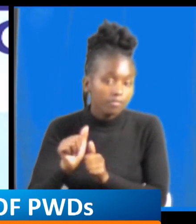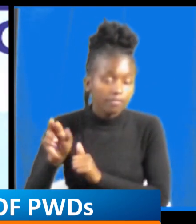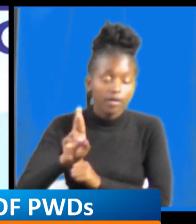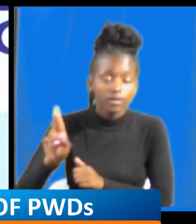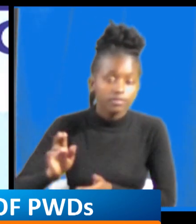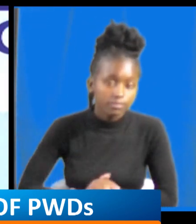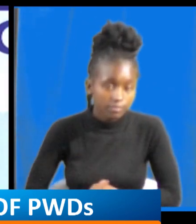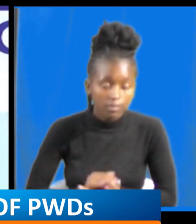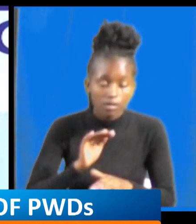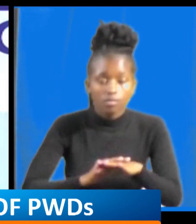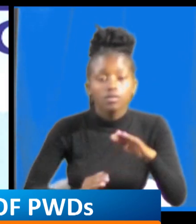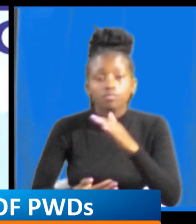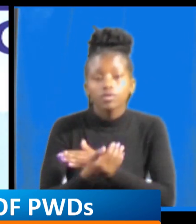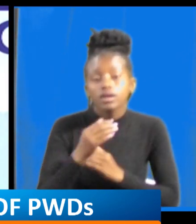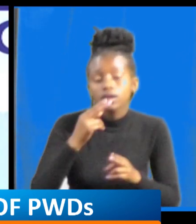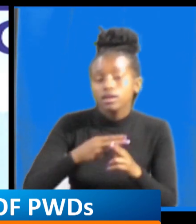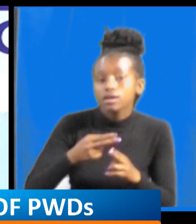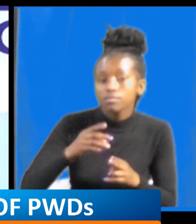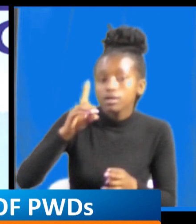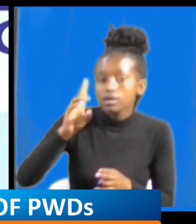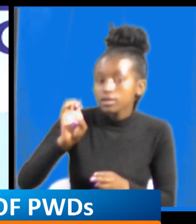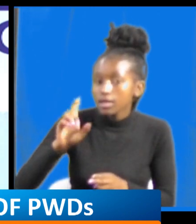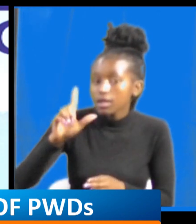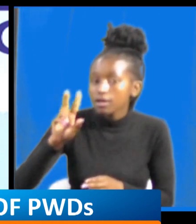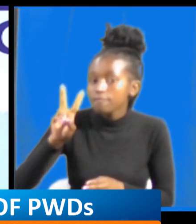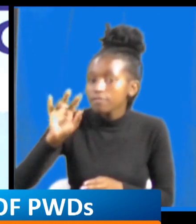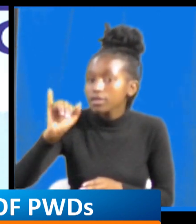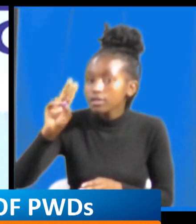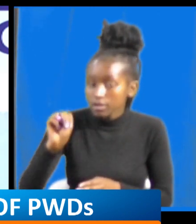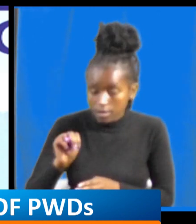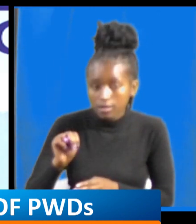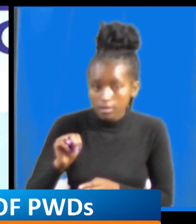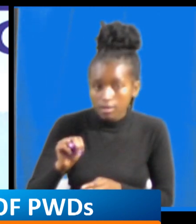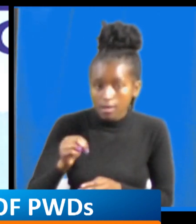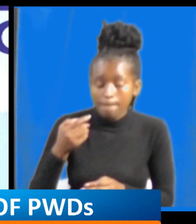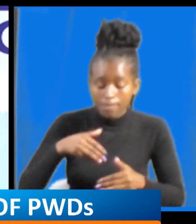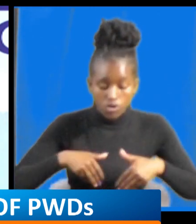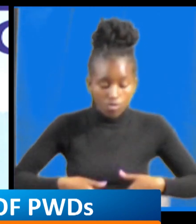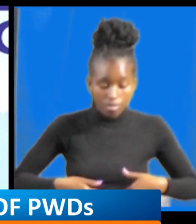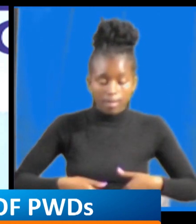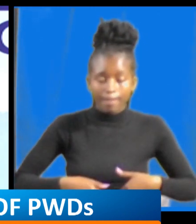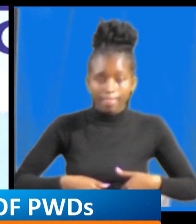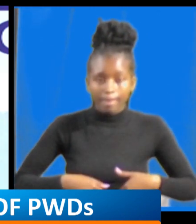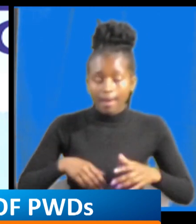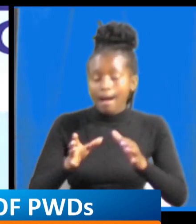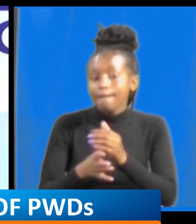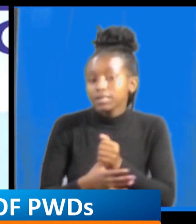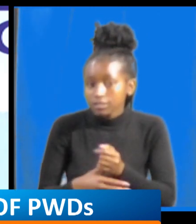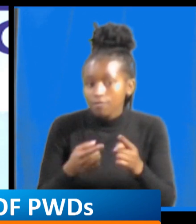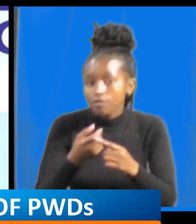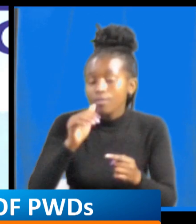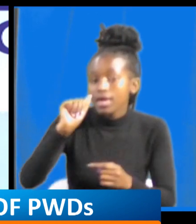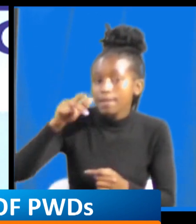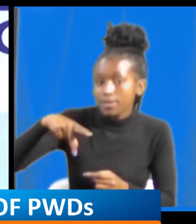I'm Delvin Obara I'm a leader ambassador from APDK I'm a person with albinism